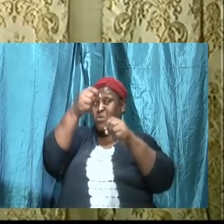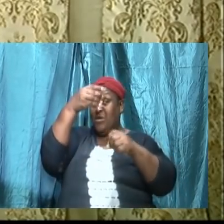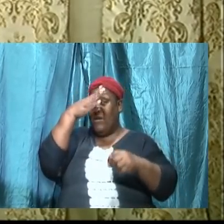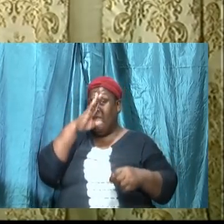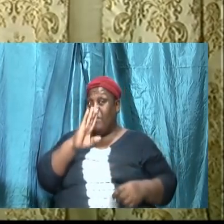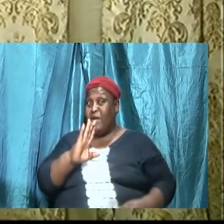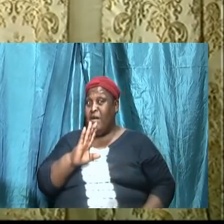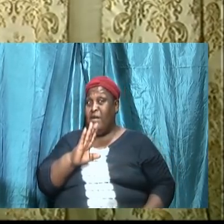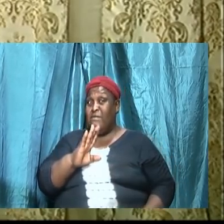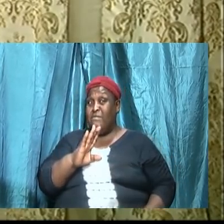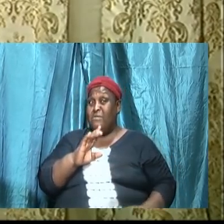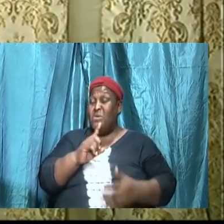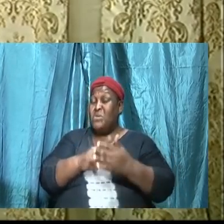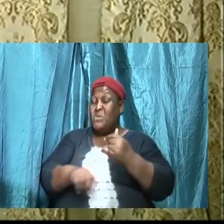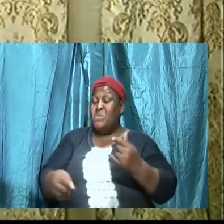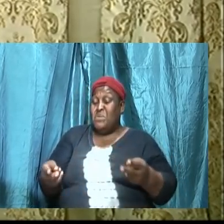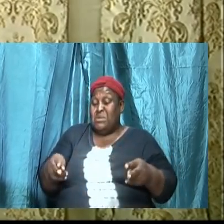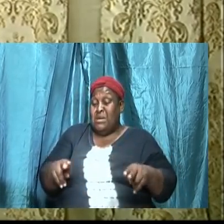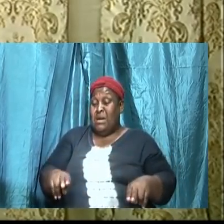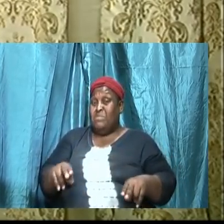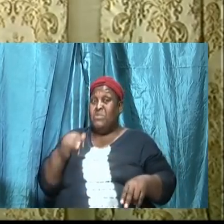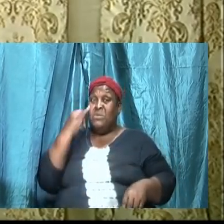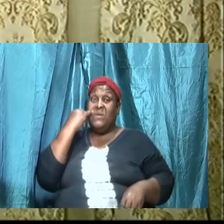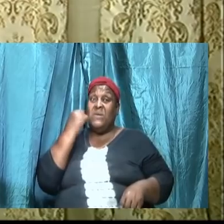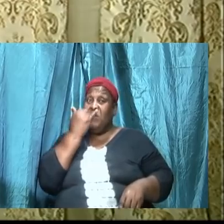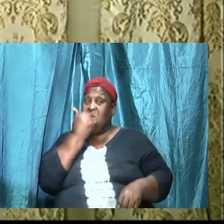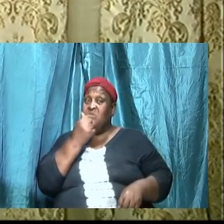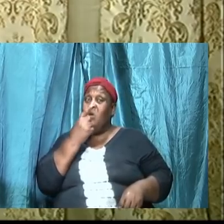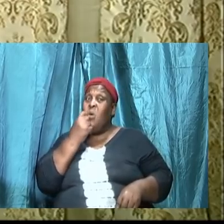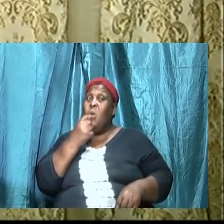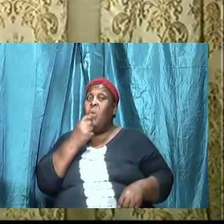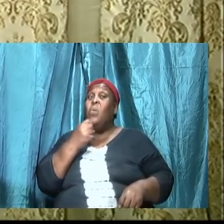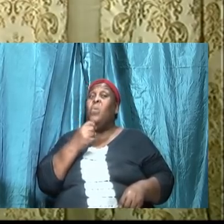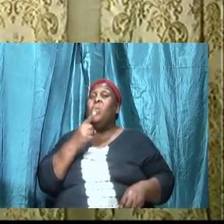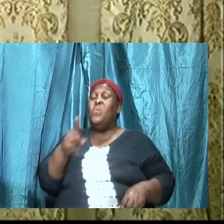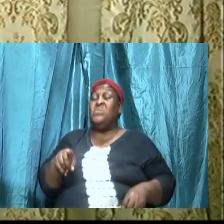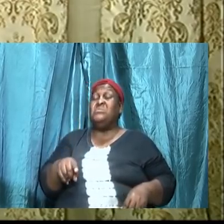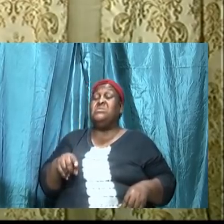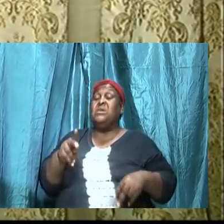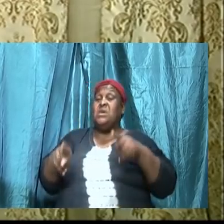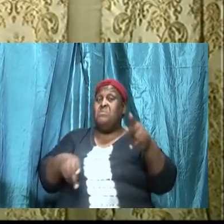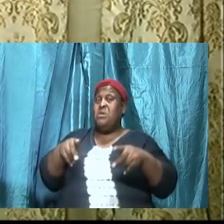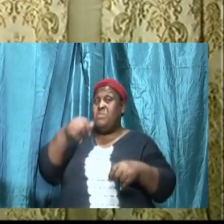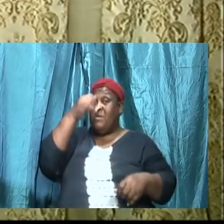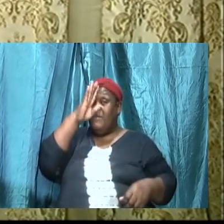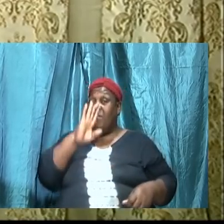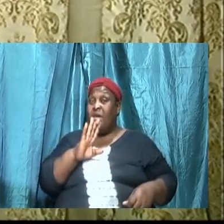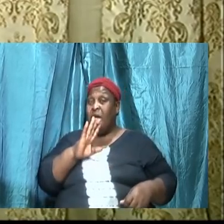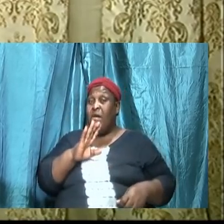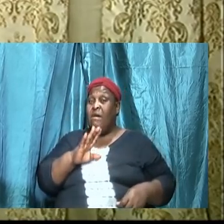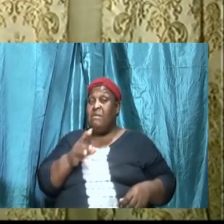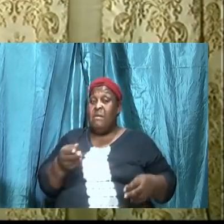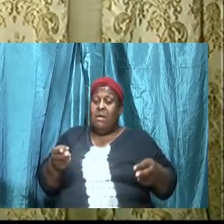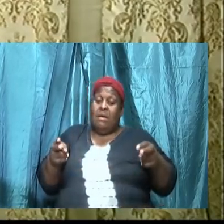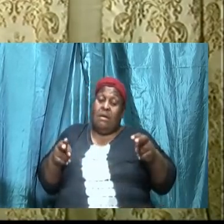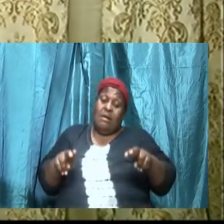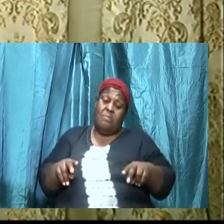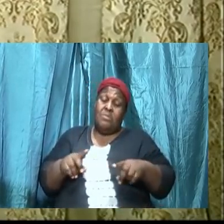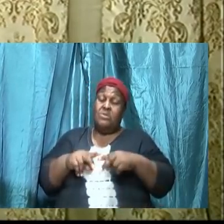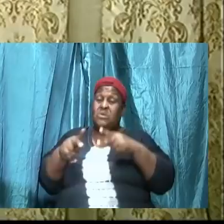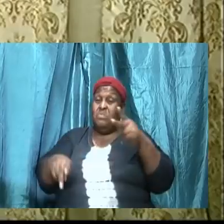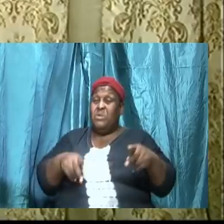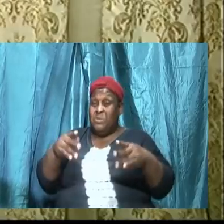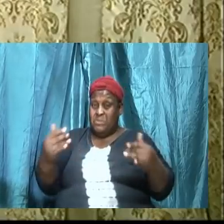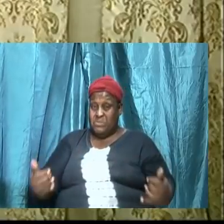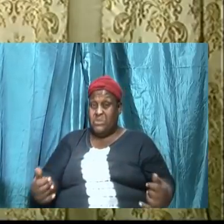Israel then, who were his people, happens to people today who are called to be